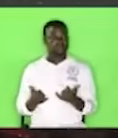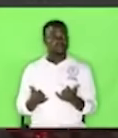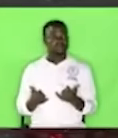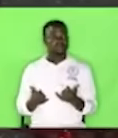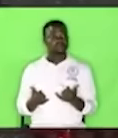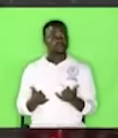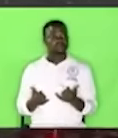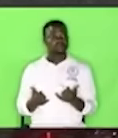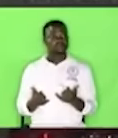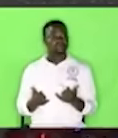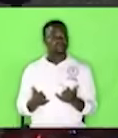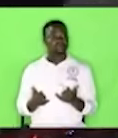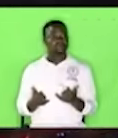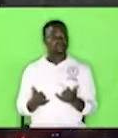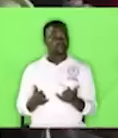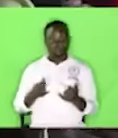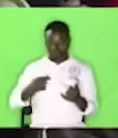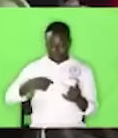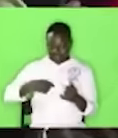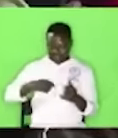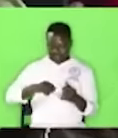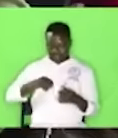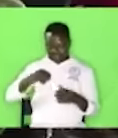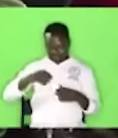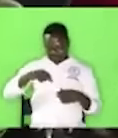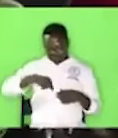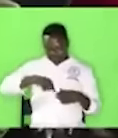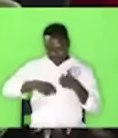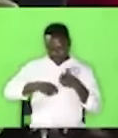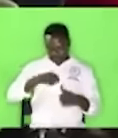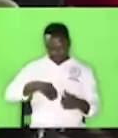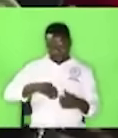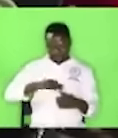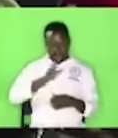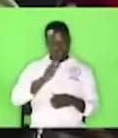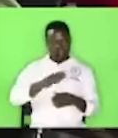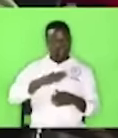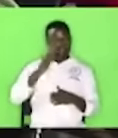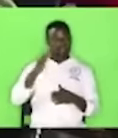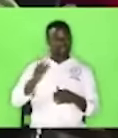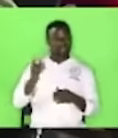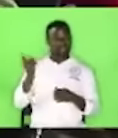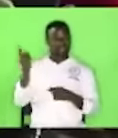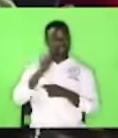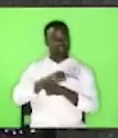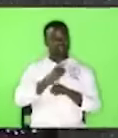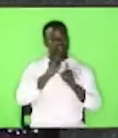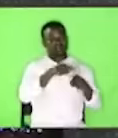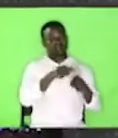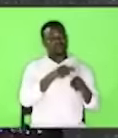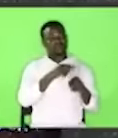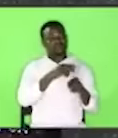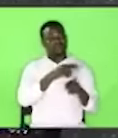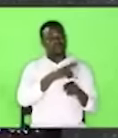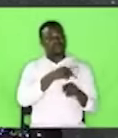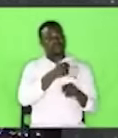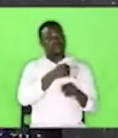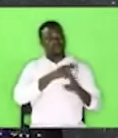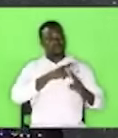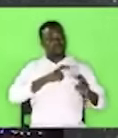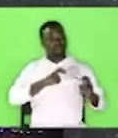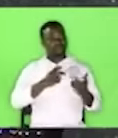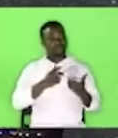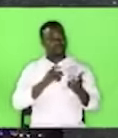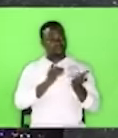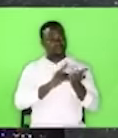I have not had that experience ever the last time that I went to check on my tummy the doctor said